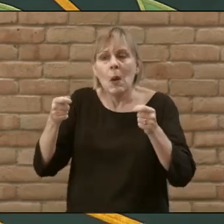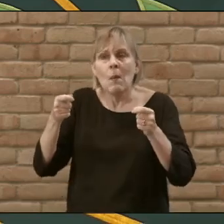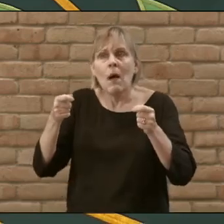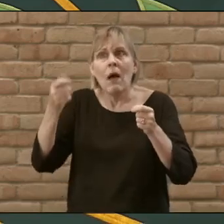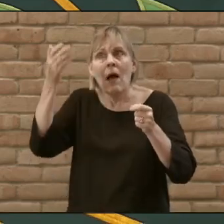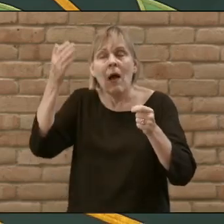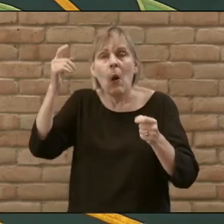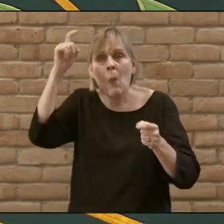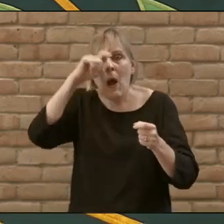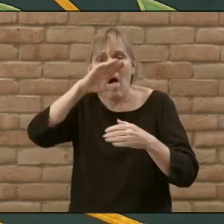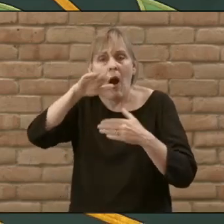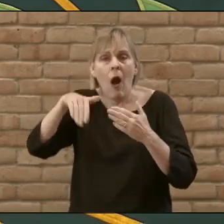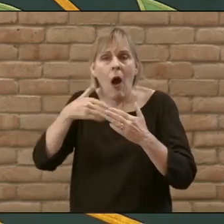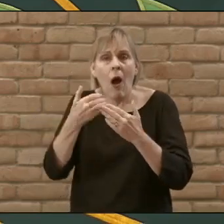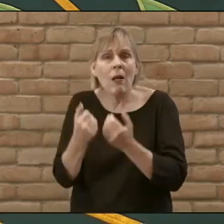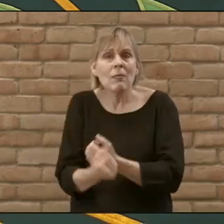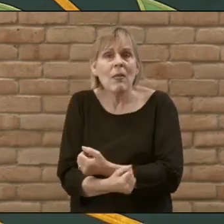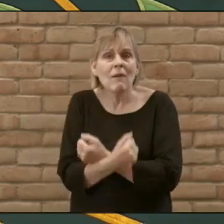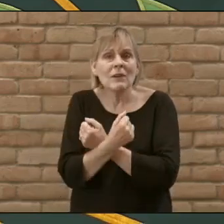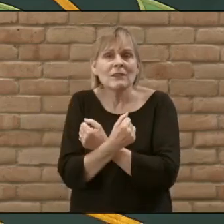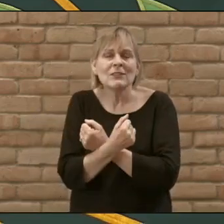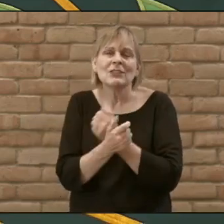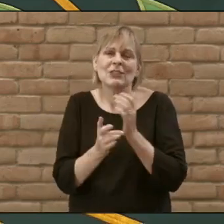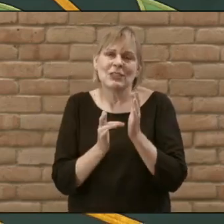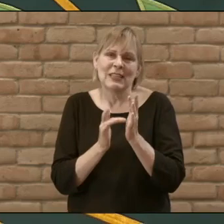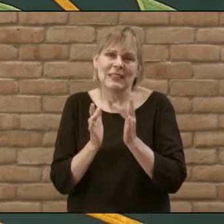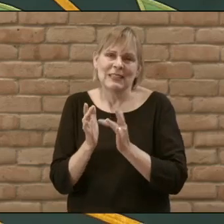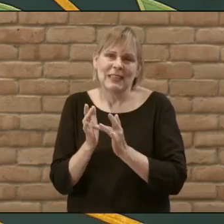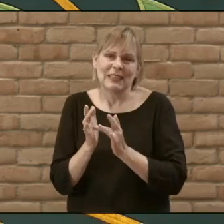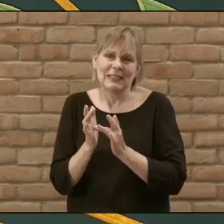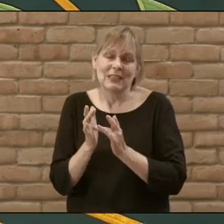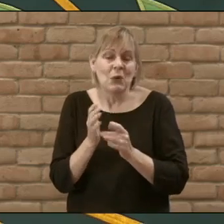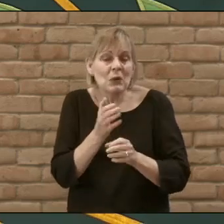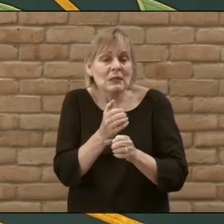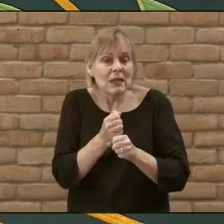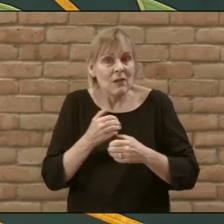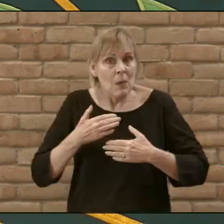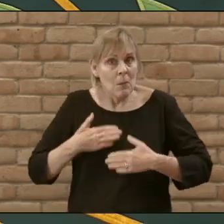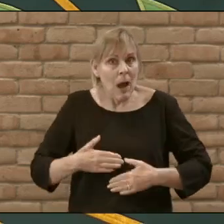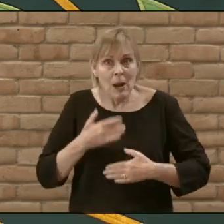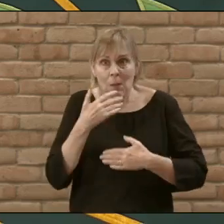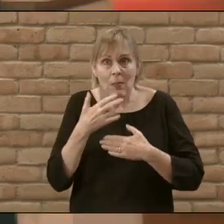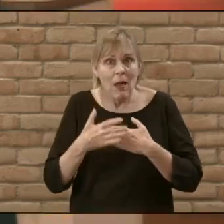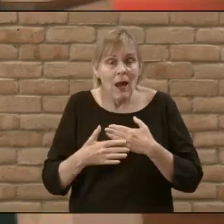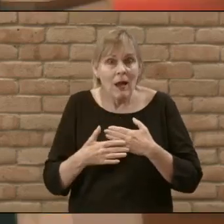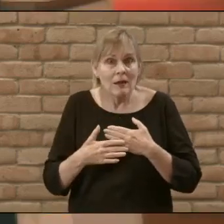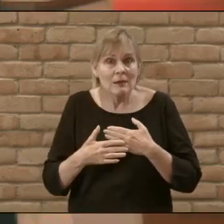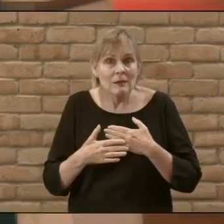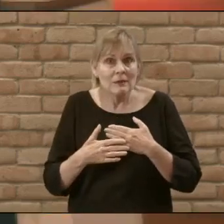and all loving Jesus and when you come to receive his body and blood